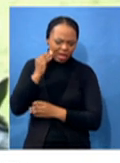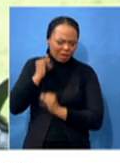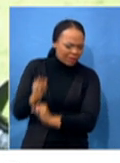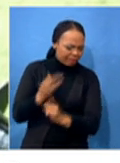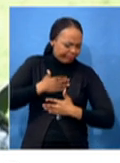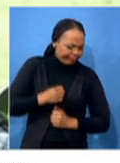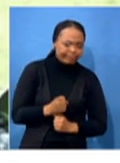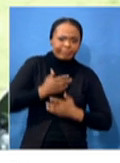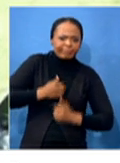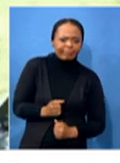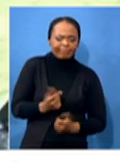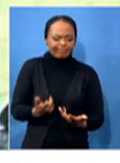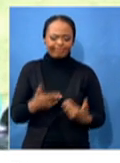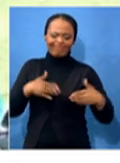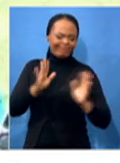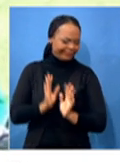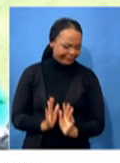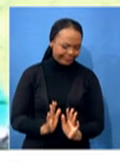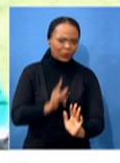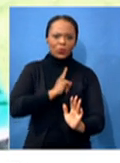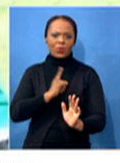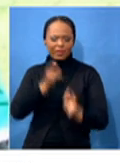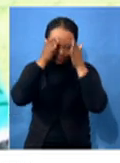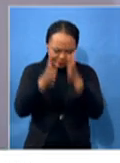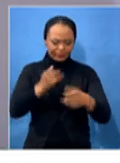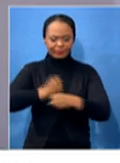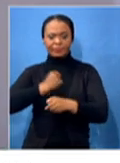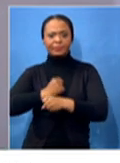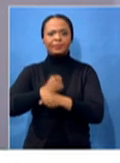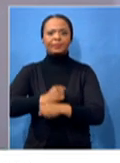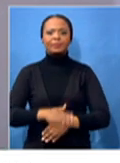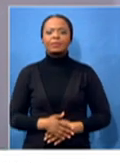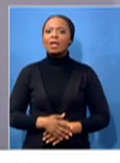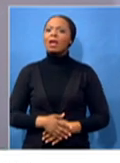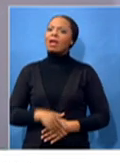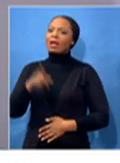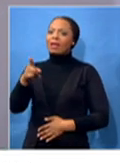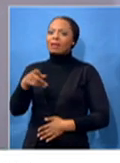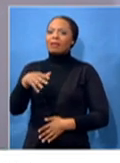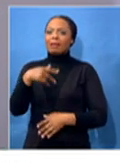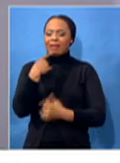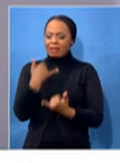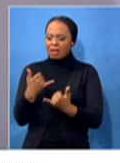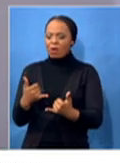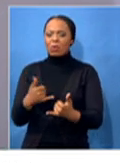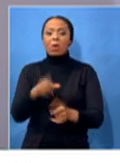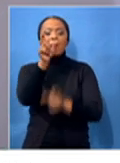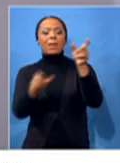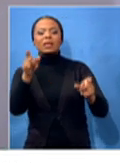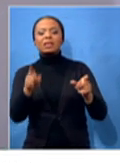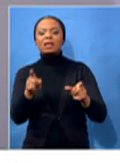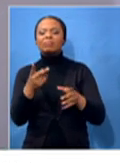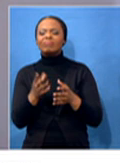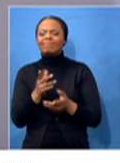It should have been a case that nobody should have ever had to swallow anything because they were